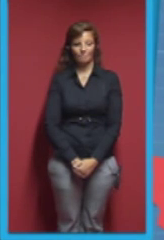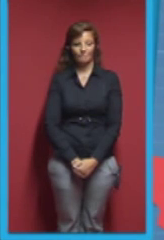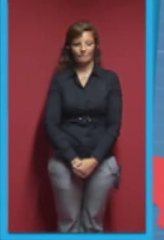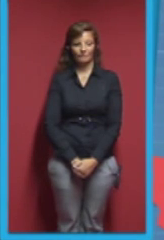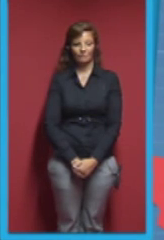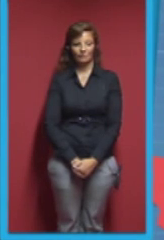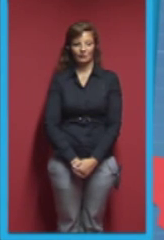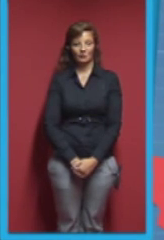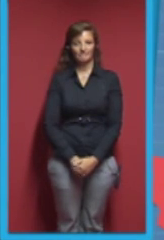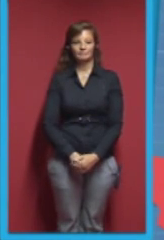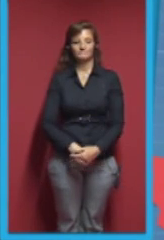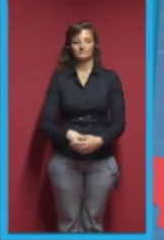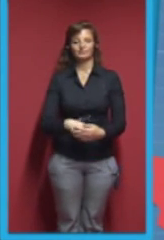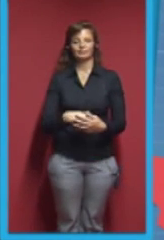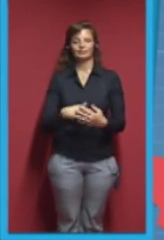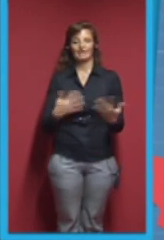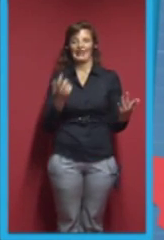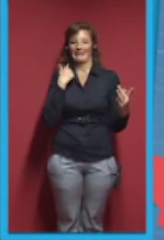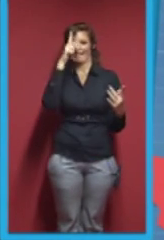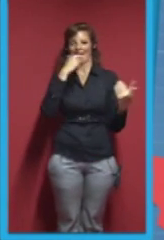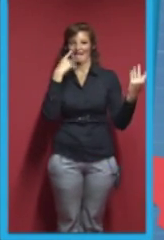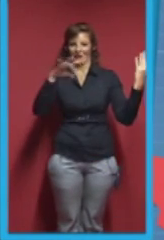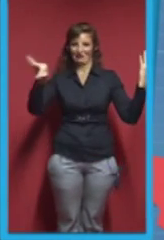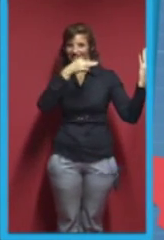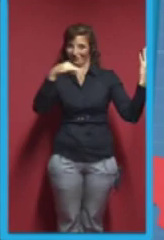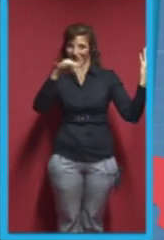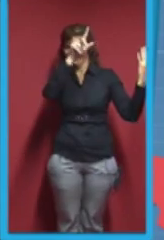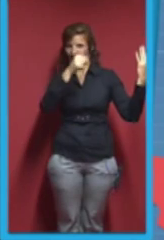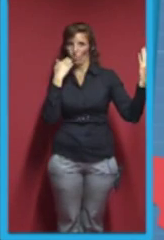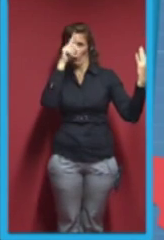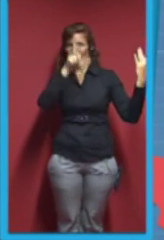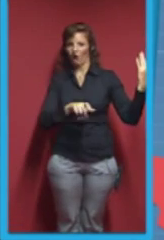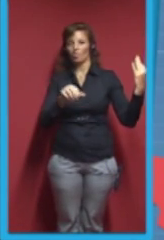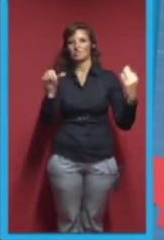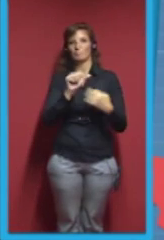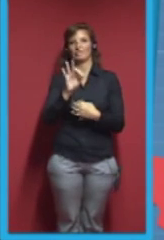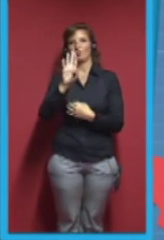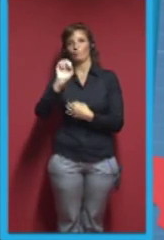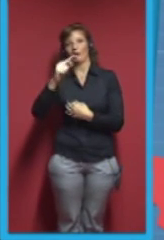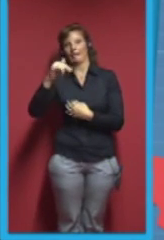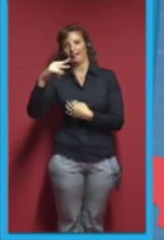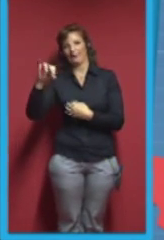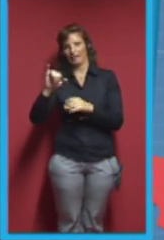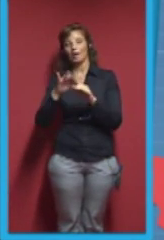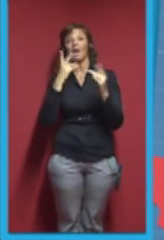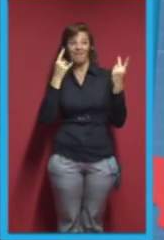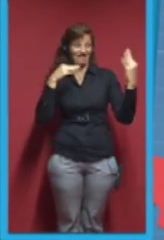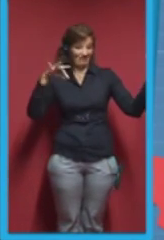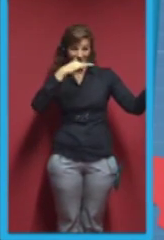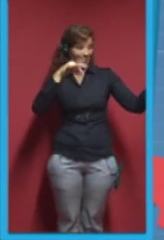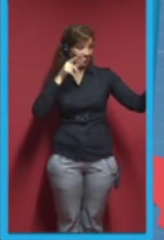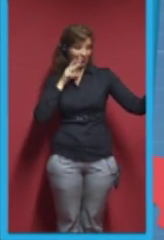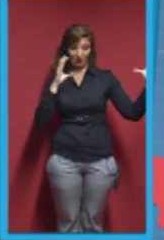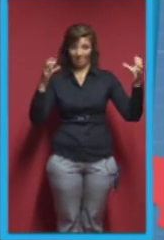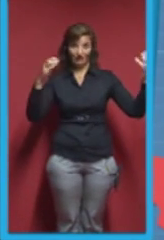So, the player is Sebastiano Frattini, that I'm thanking him again, and the violin, actually, the 3D-printed